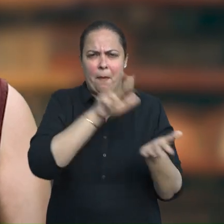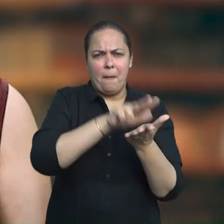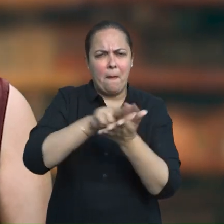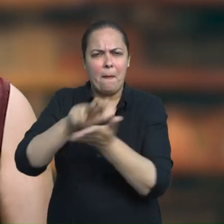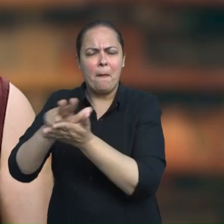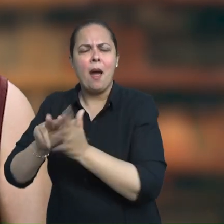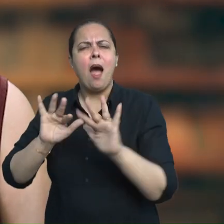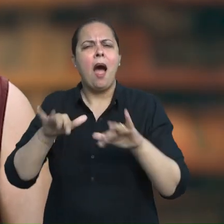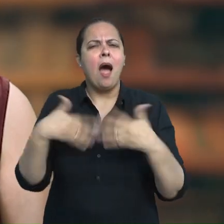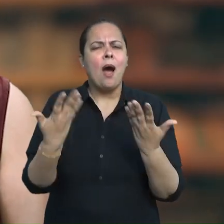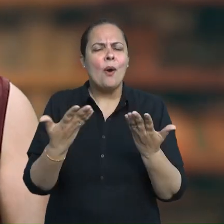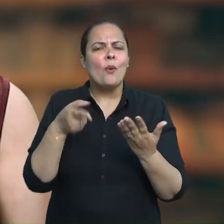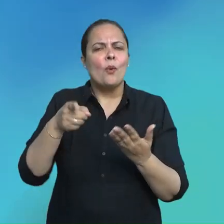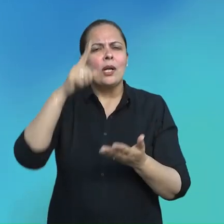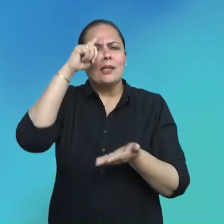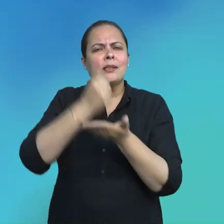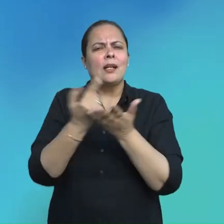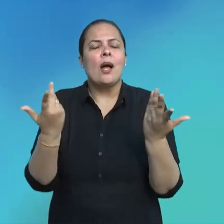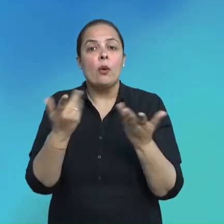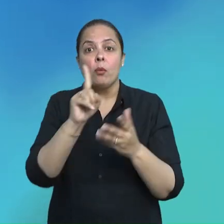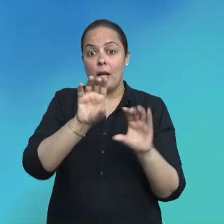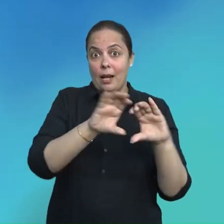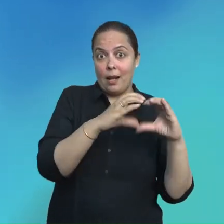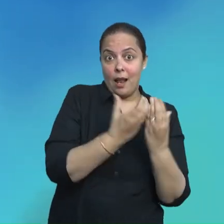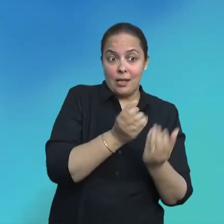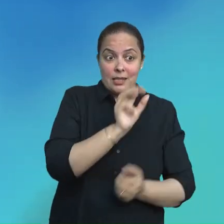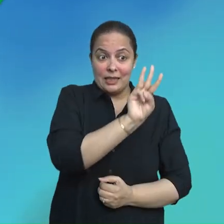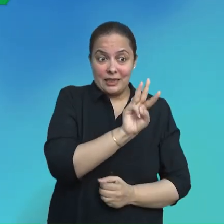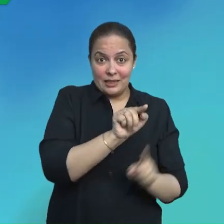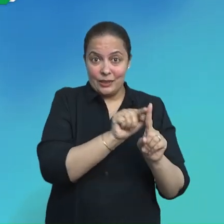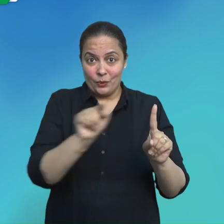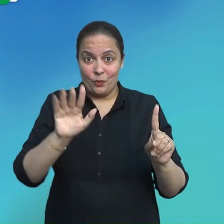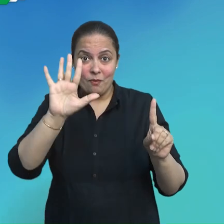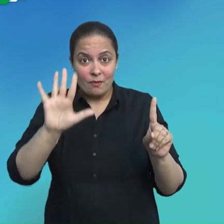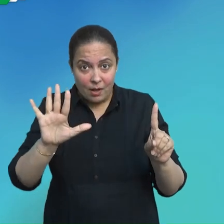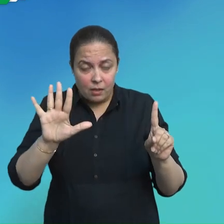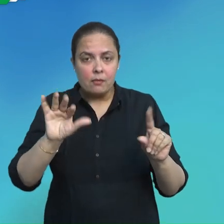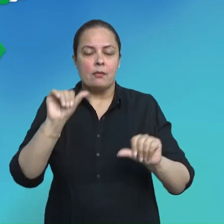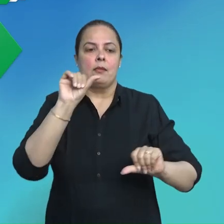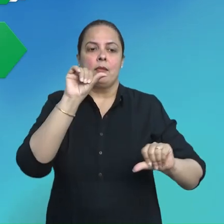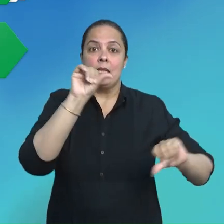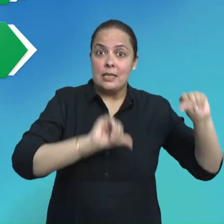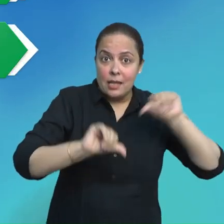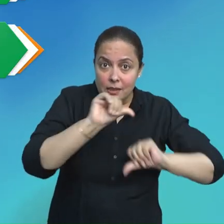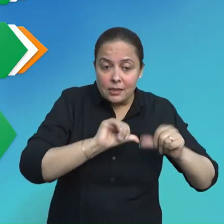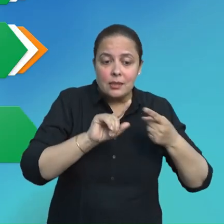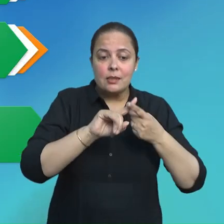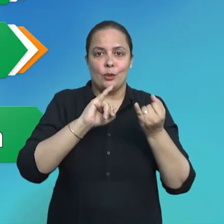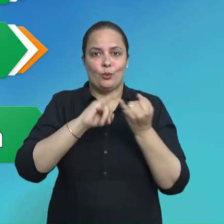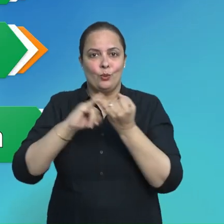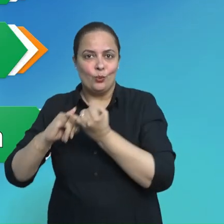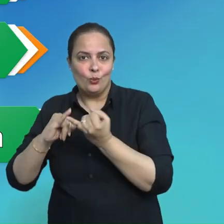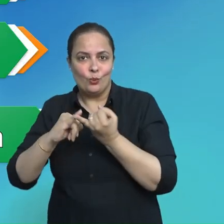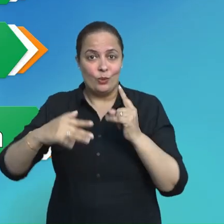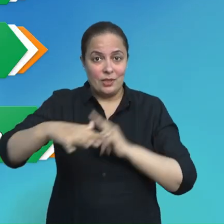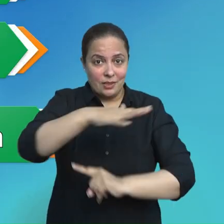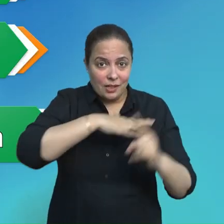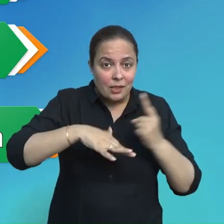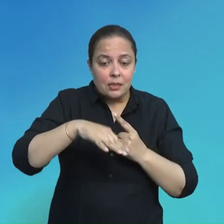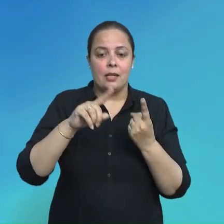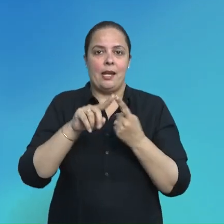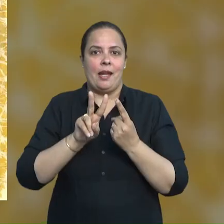in grades 3 to 5, specifically in the area of science, social science and environmental education.